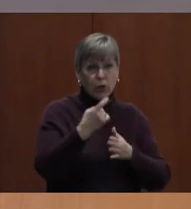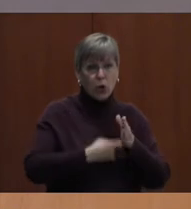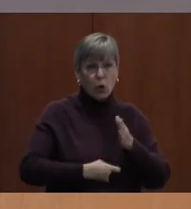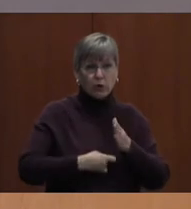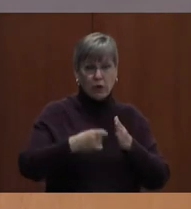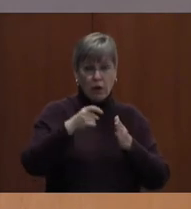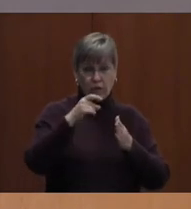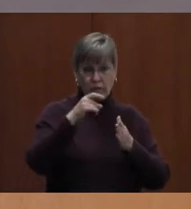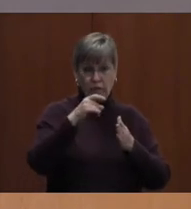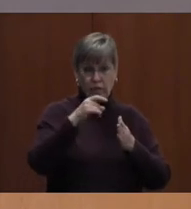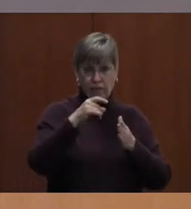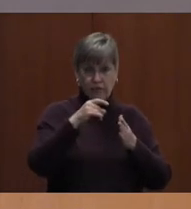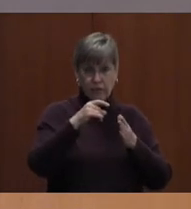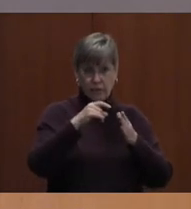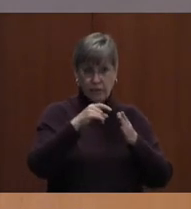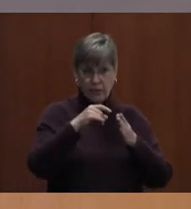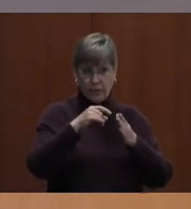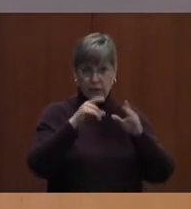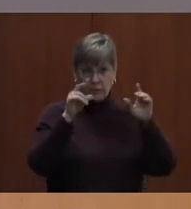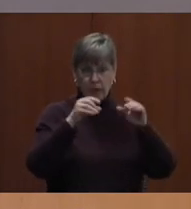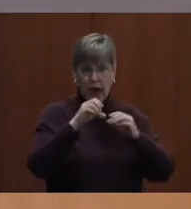advertising right.